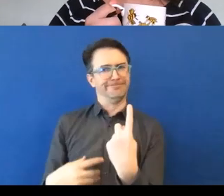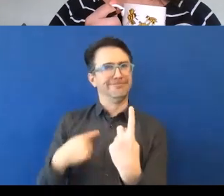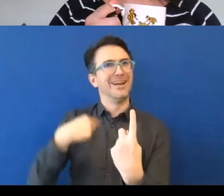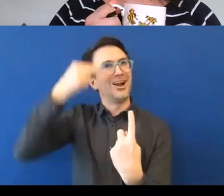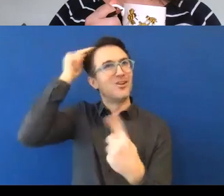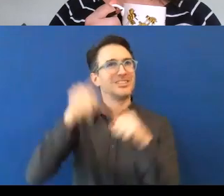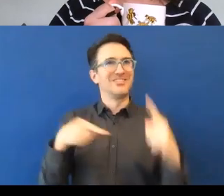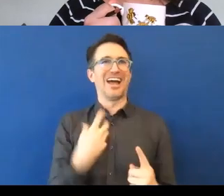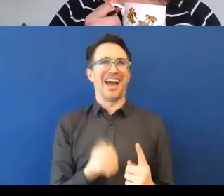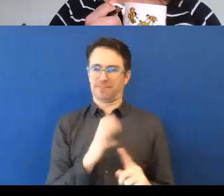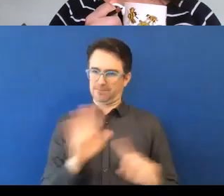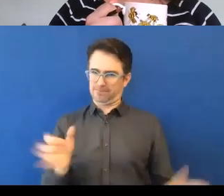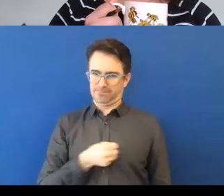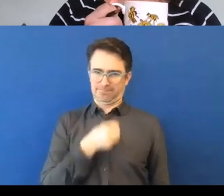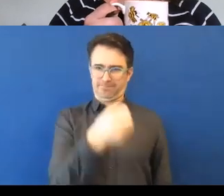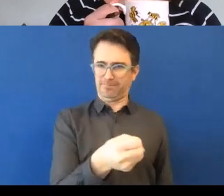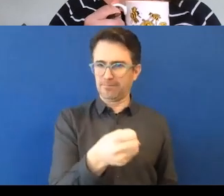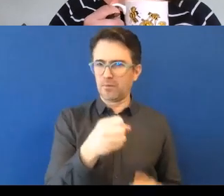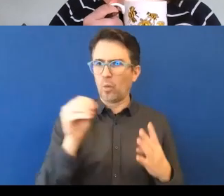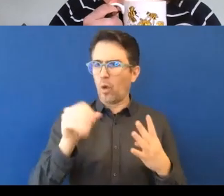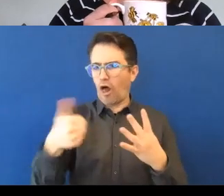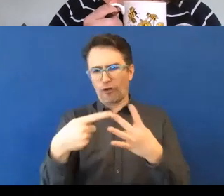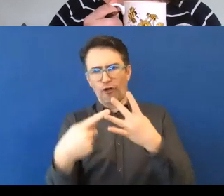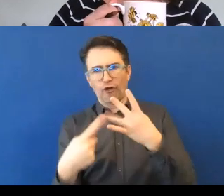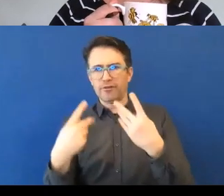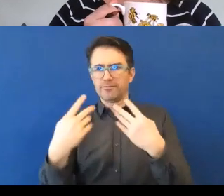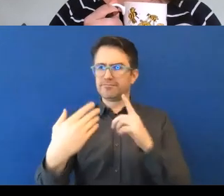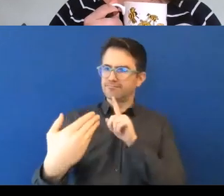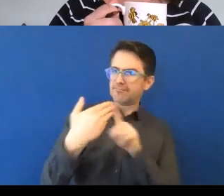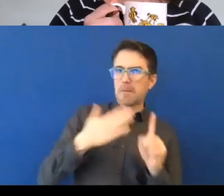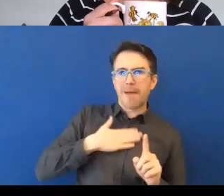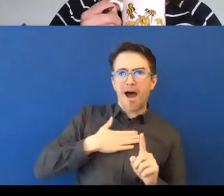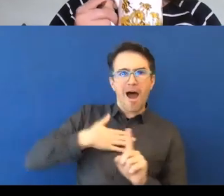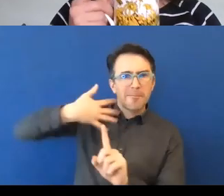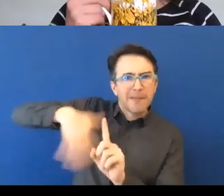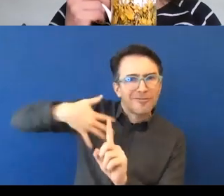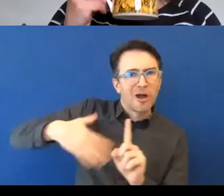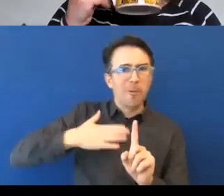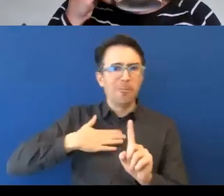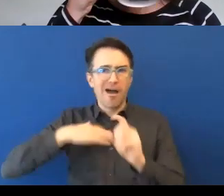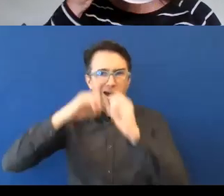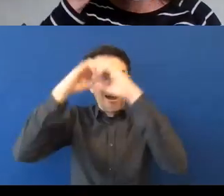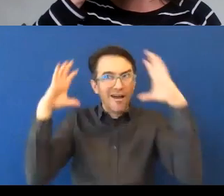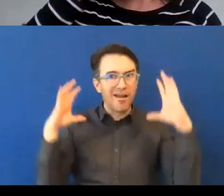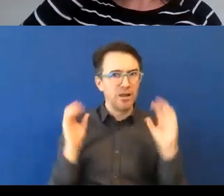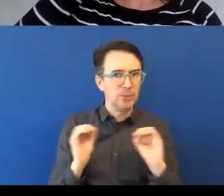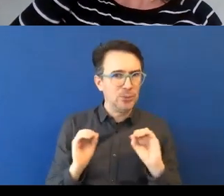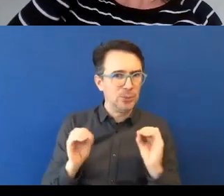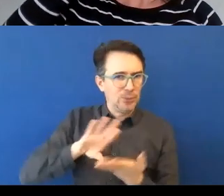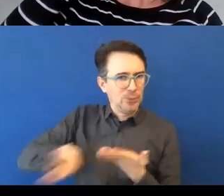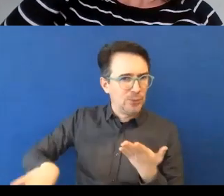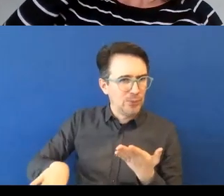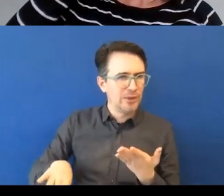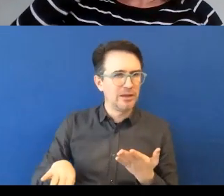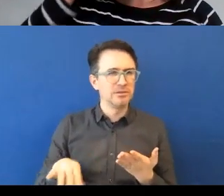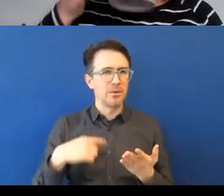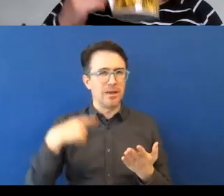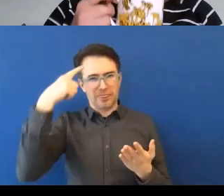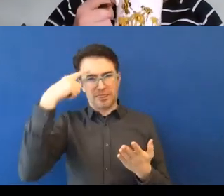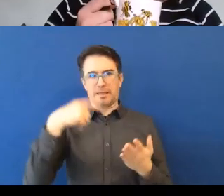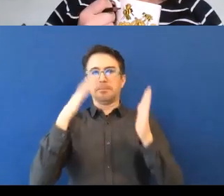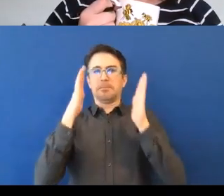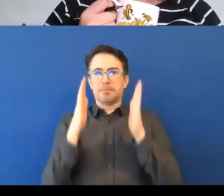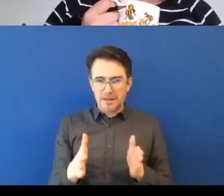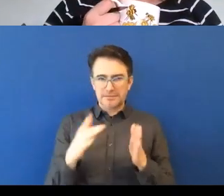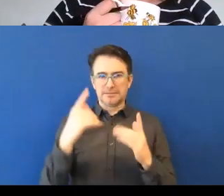people to their strengths and put in place systems that don't prevent people from contributing fully. So when you